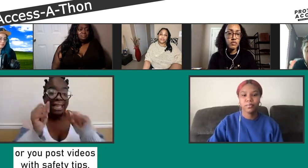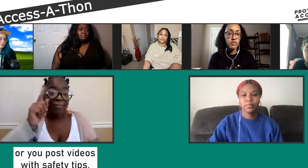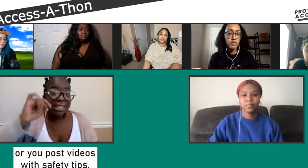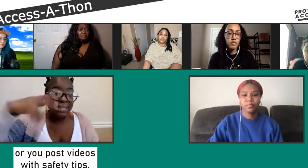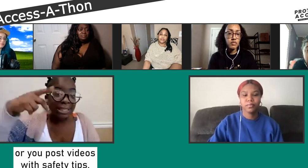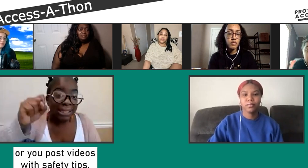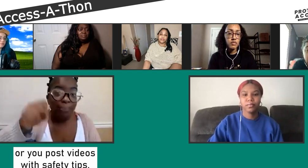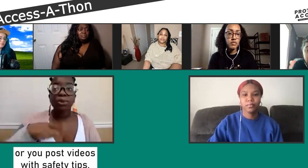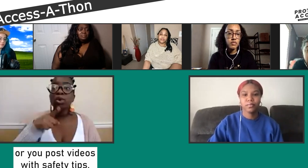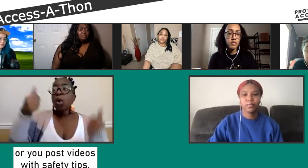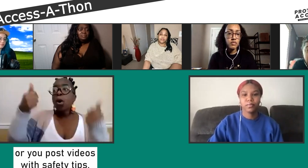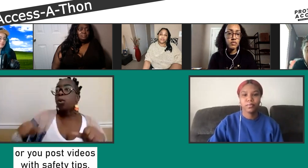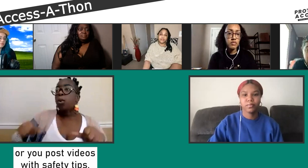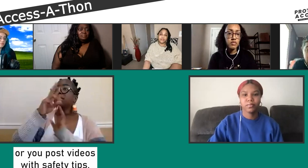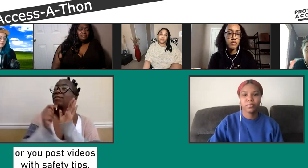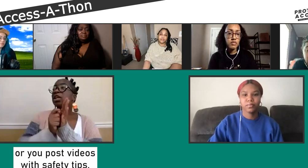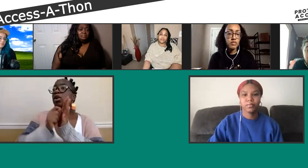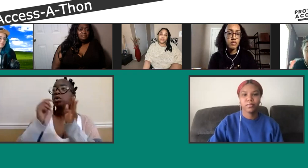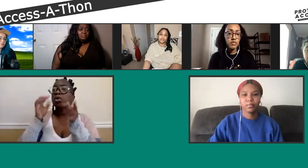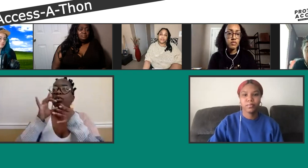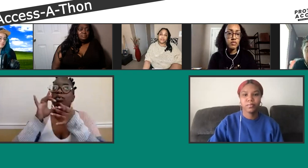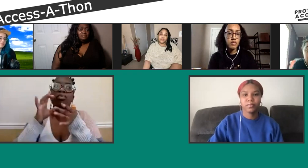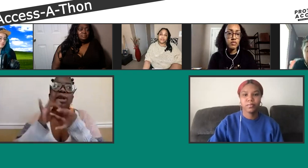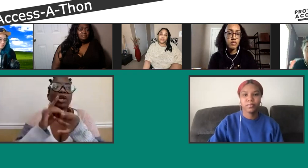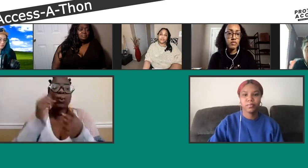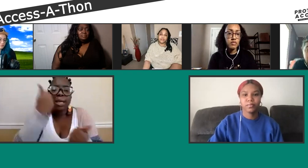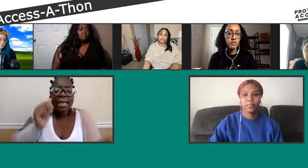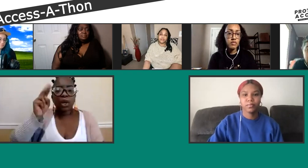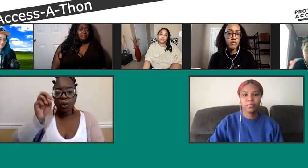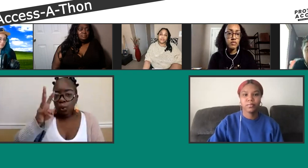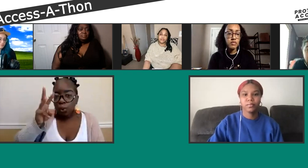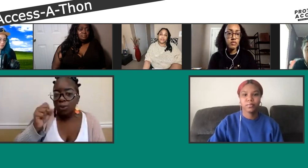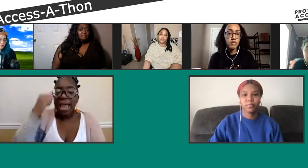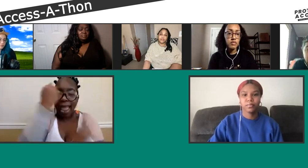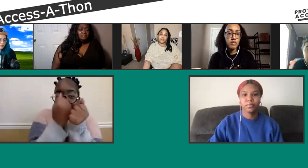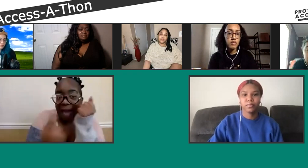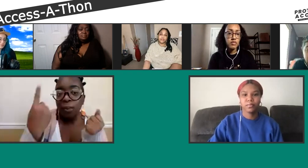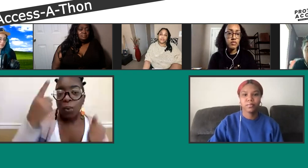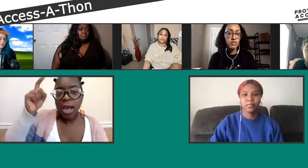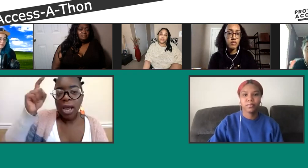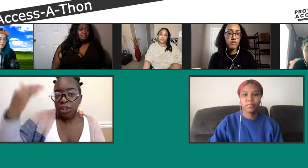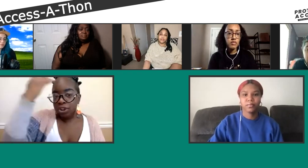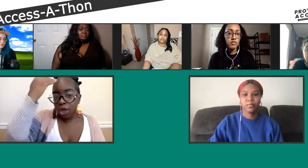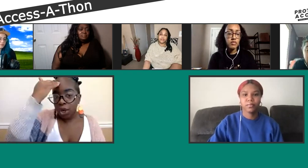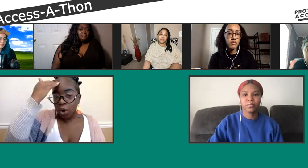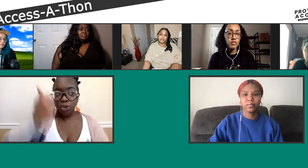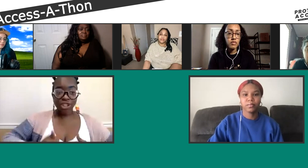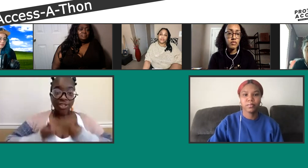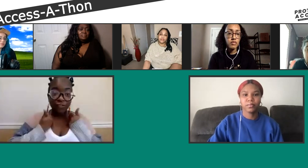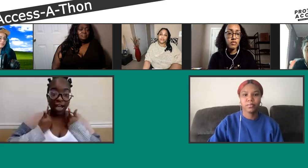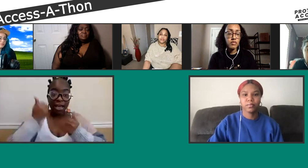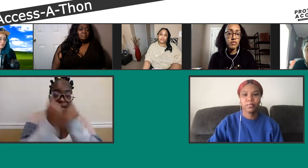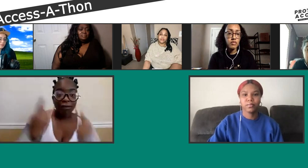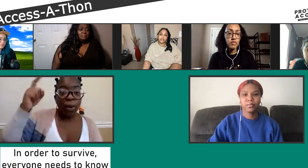the coronavirus and relating to, you know, safety tips and different videos relating to anything with the news,